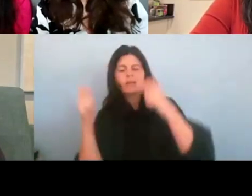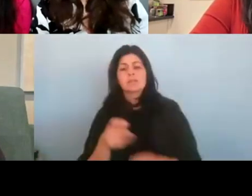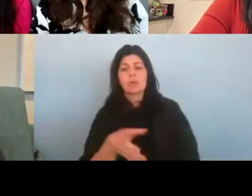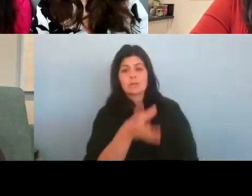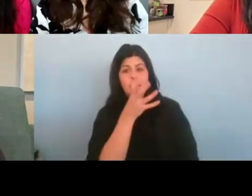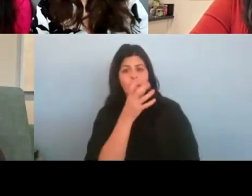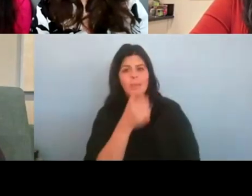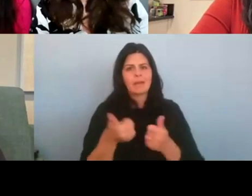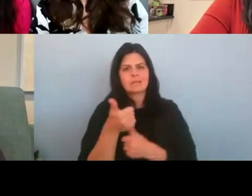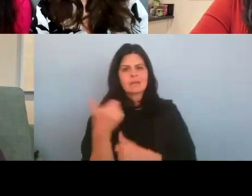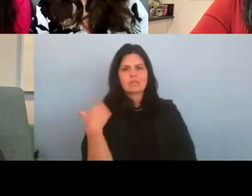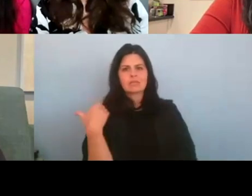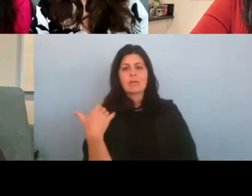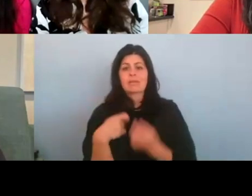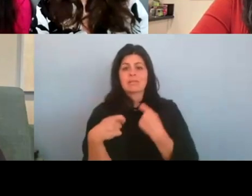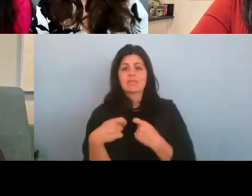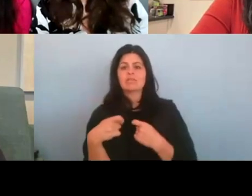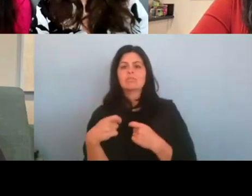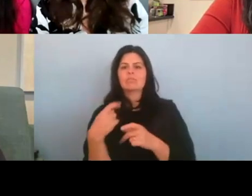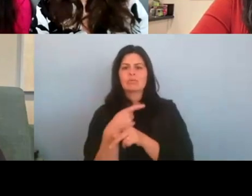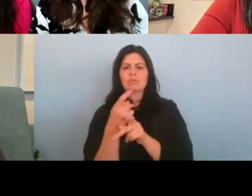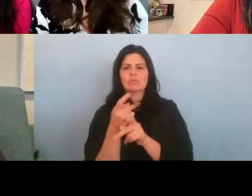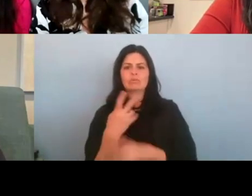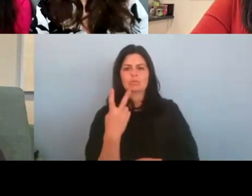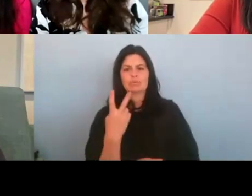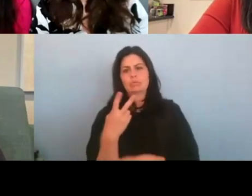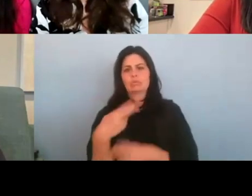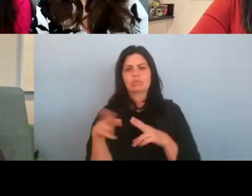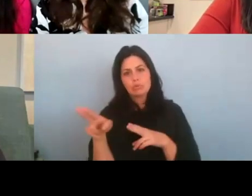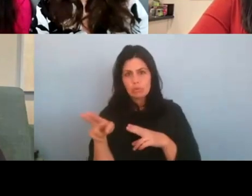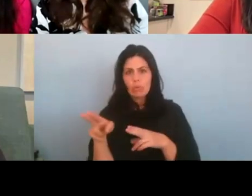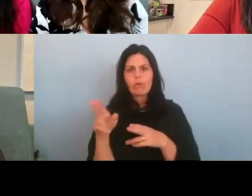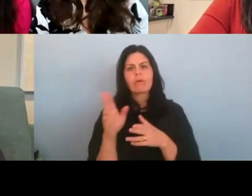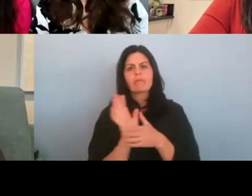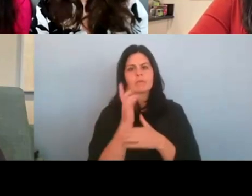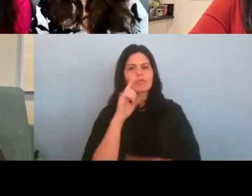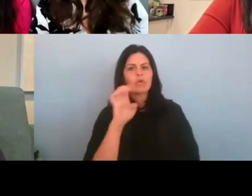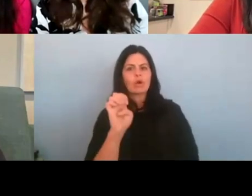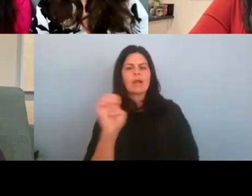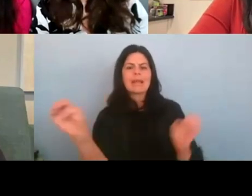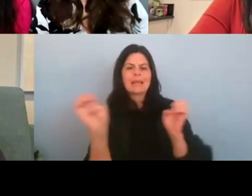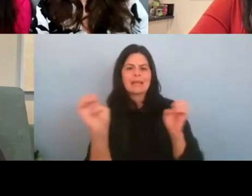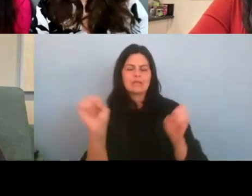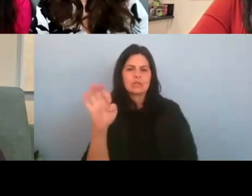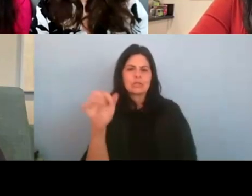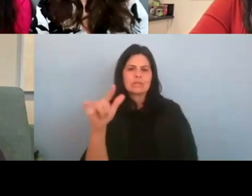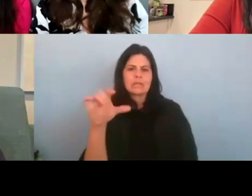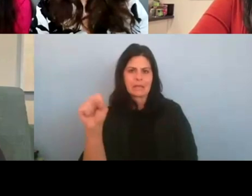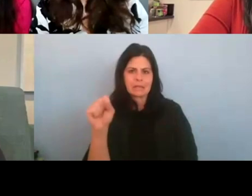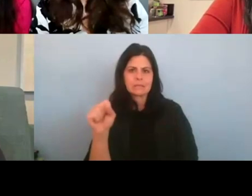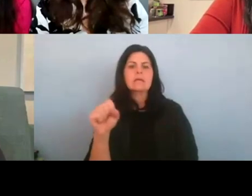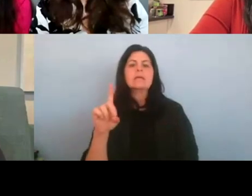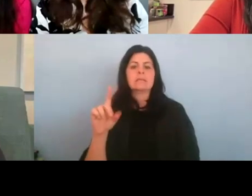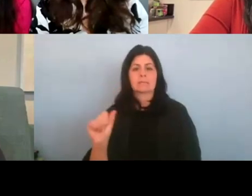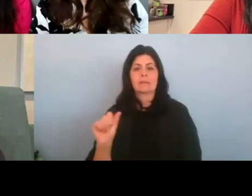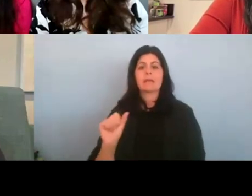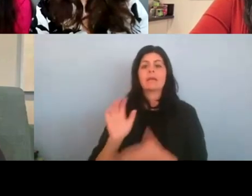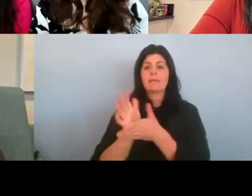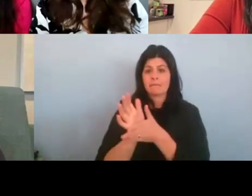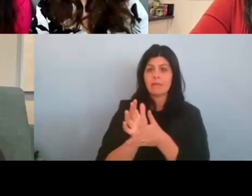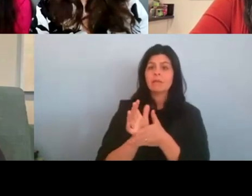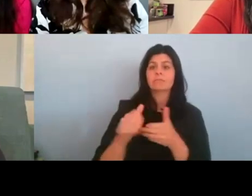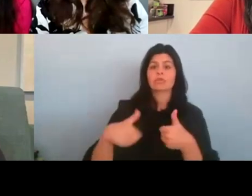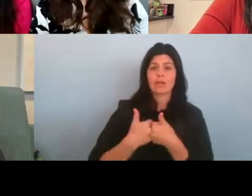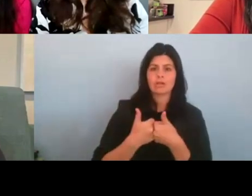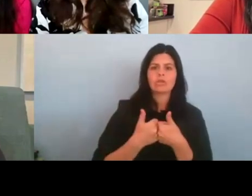recently produced two short films for the Easter Seals Disability Film Challenge, Reaching Athena and Leap of Love,